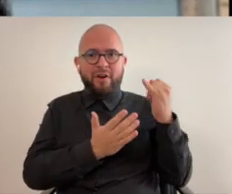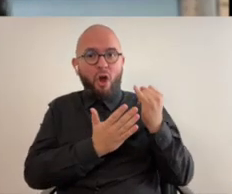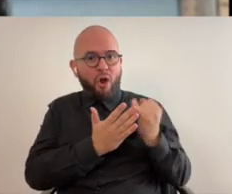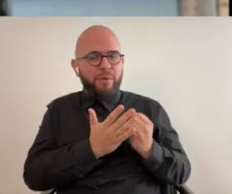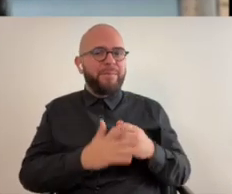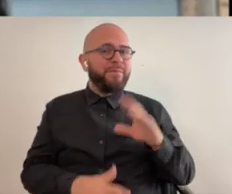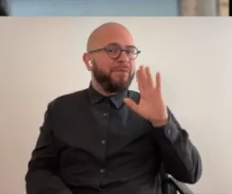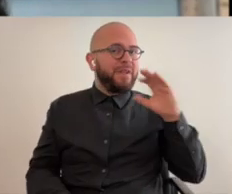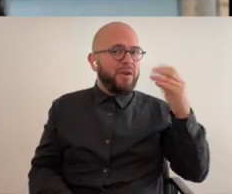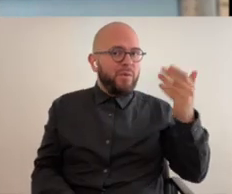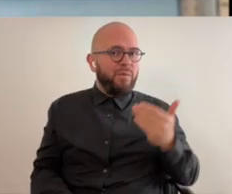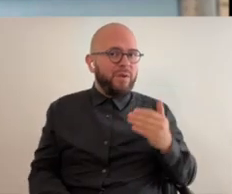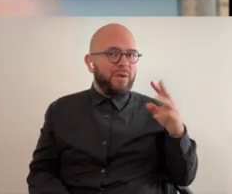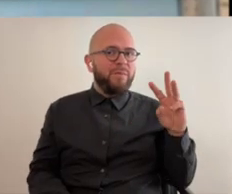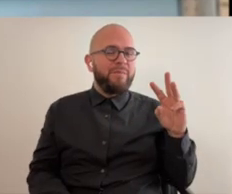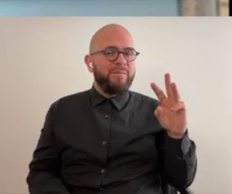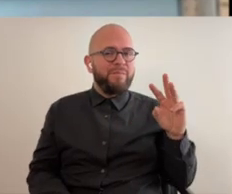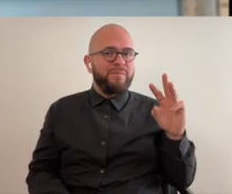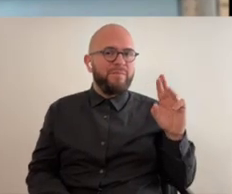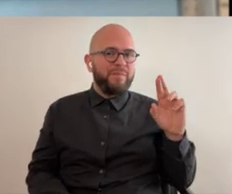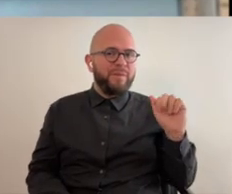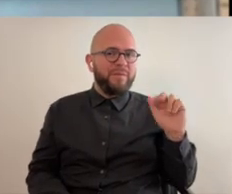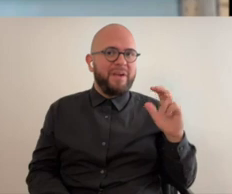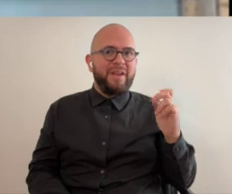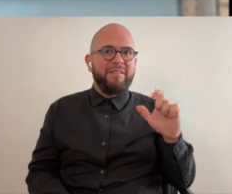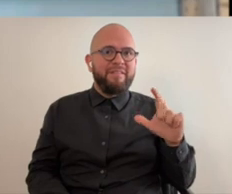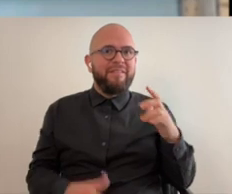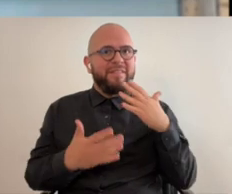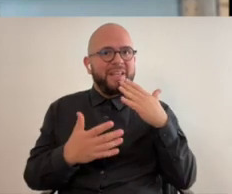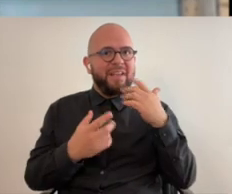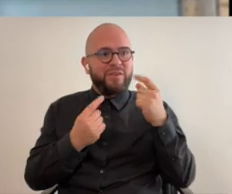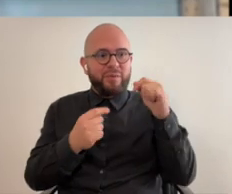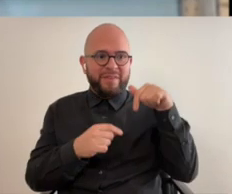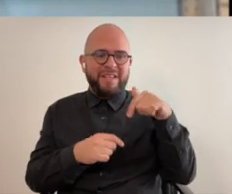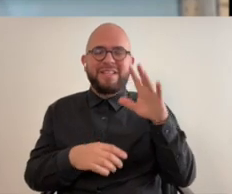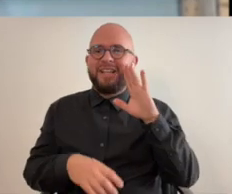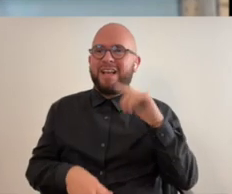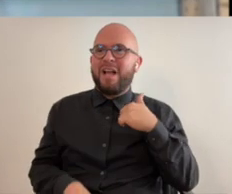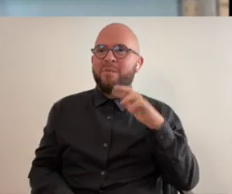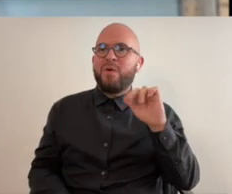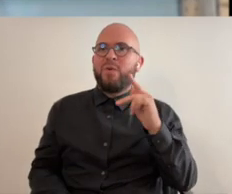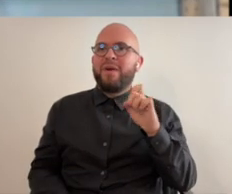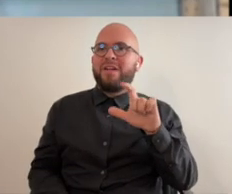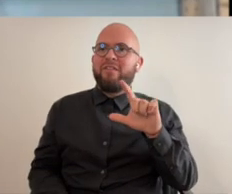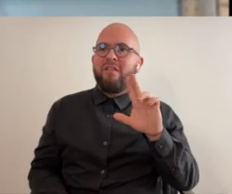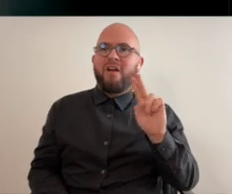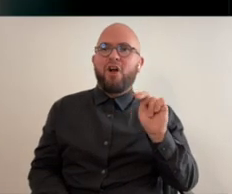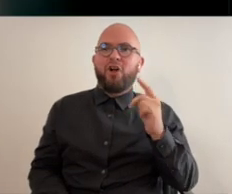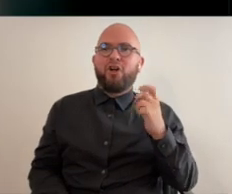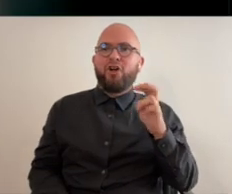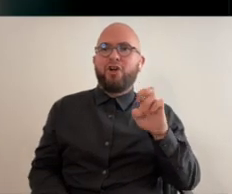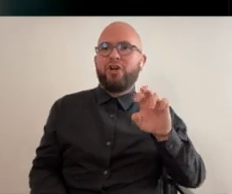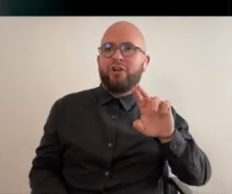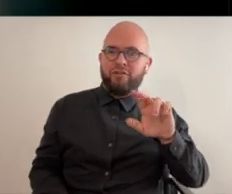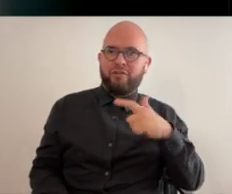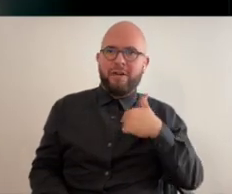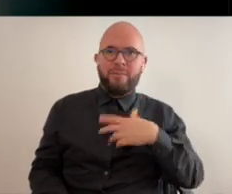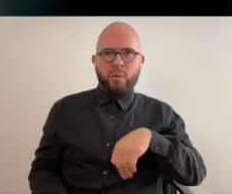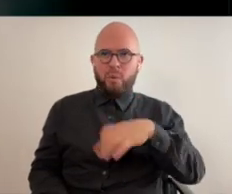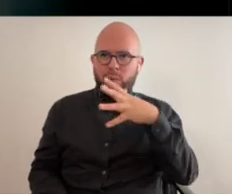sitting in front of a very full bookshelf with some art hi and welcome rachel thank you so much for doing this hi i